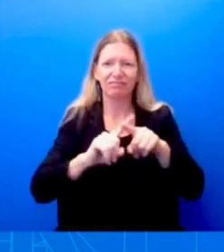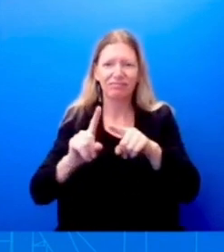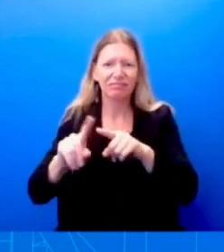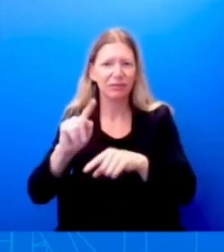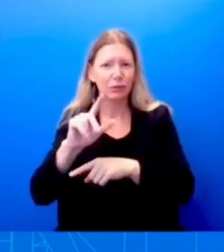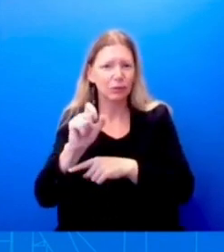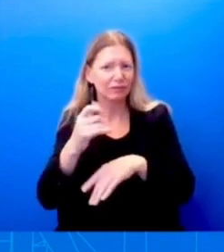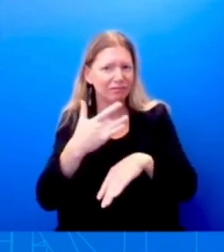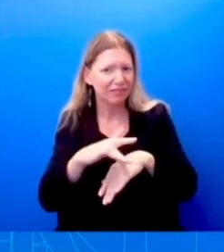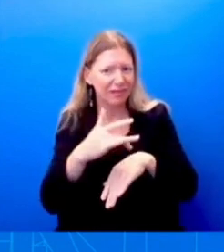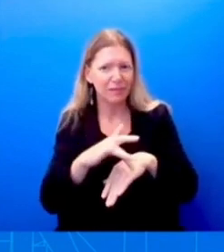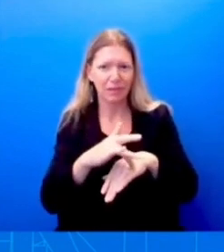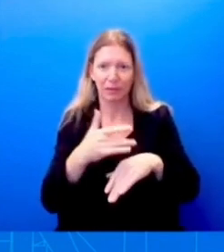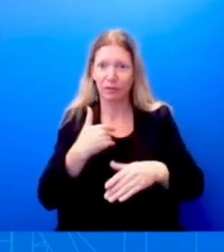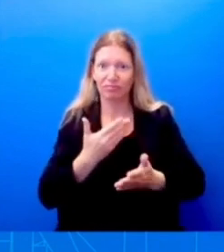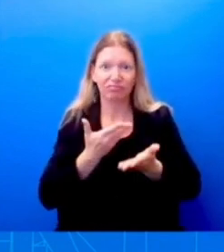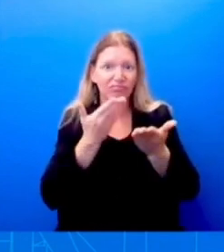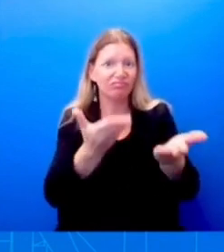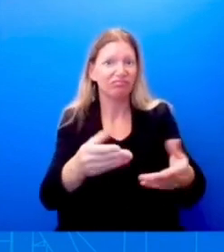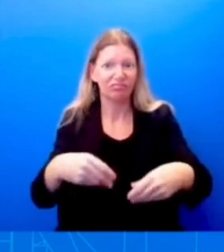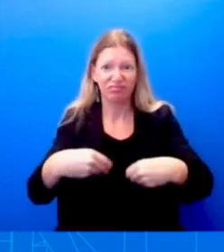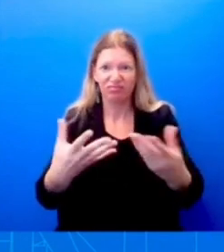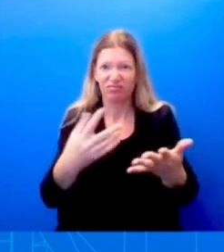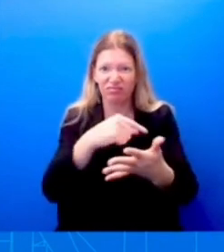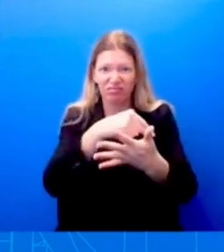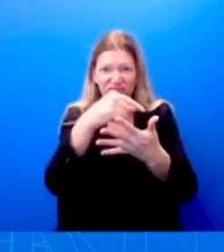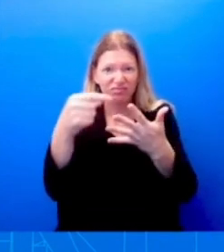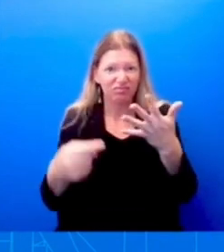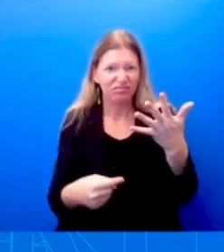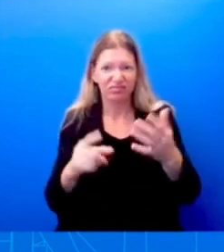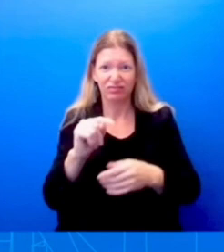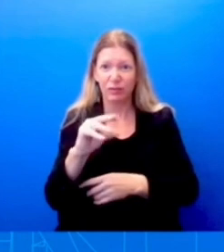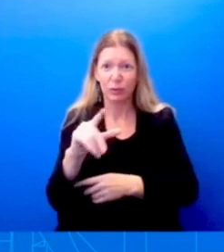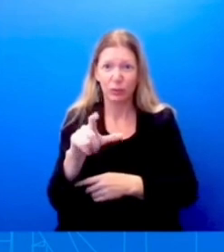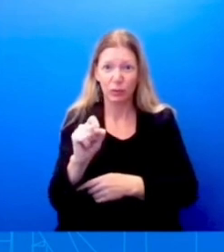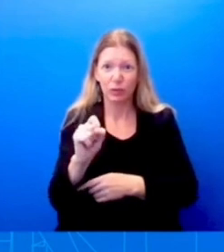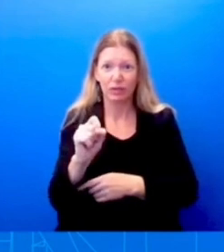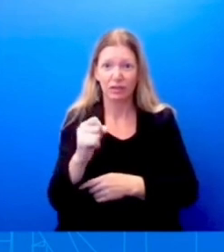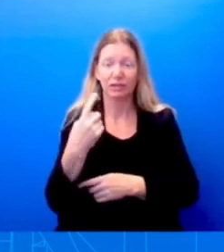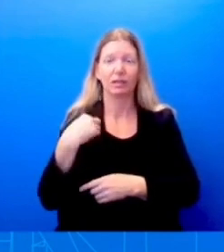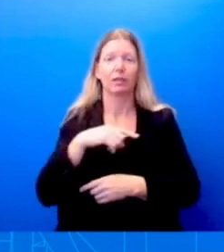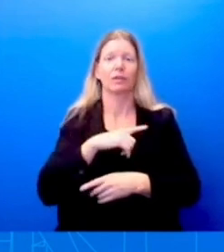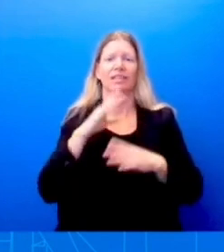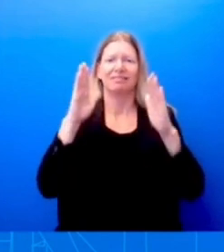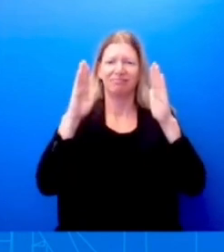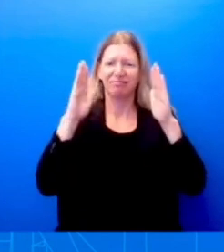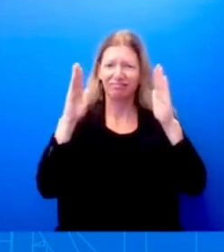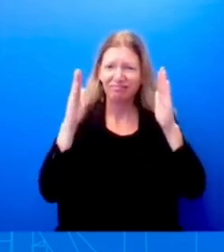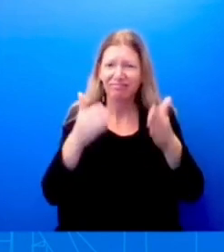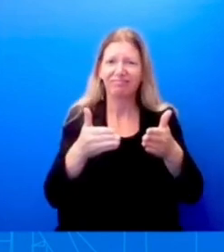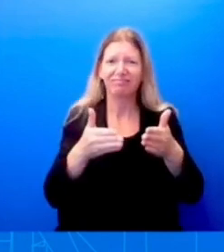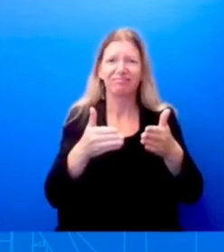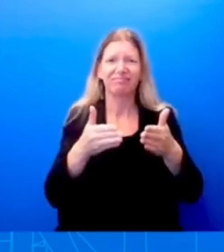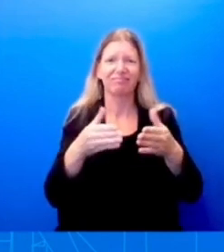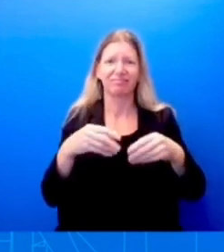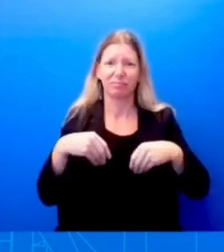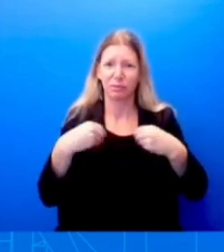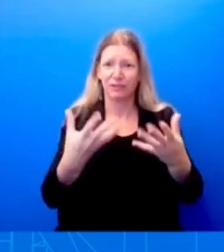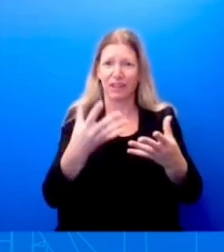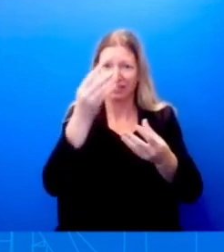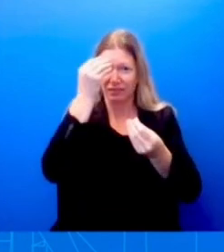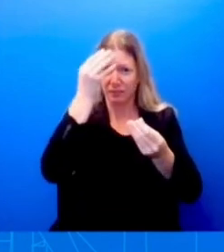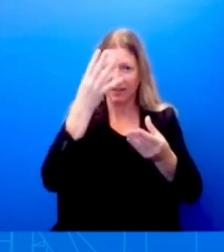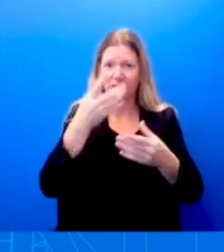forward, we have really put informing Americans as a priority. And so we'll continue to do that. We know that